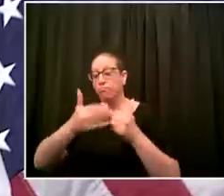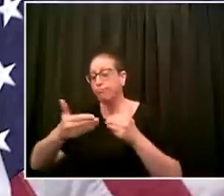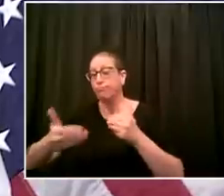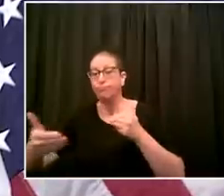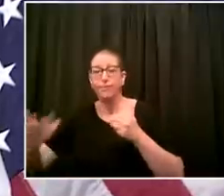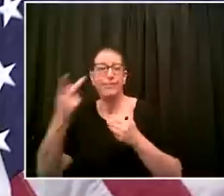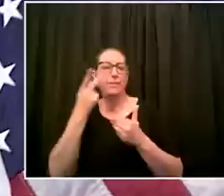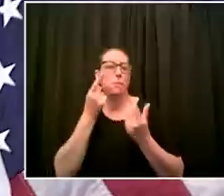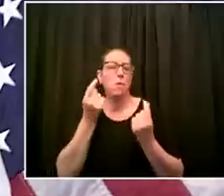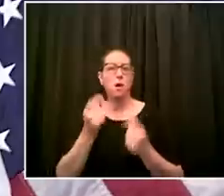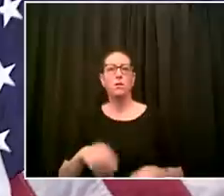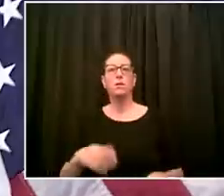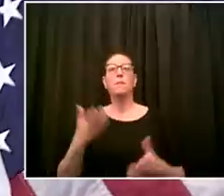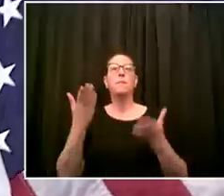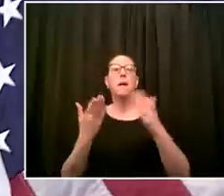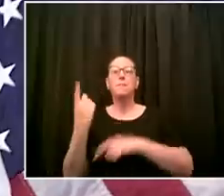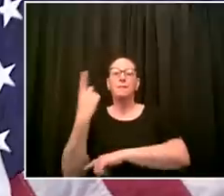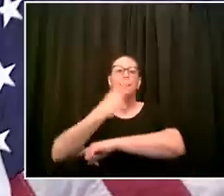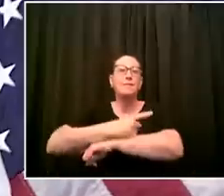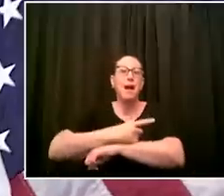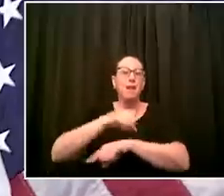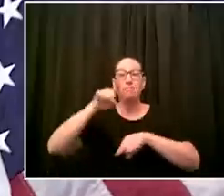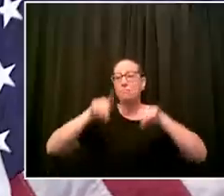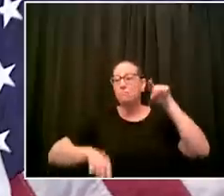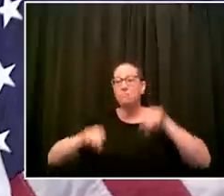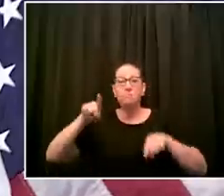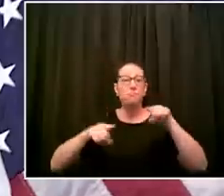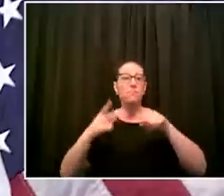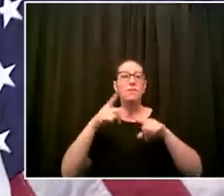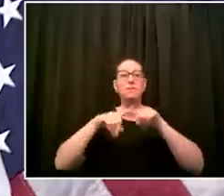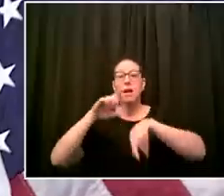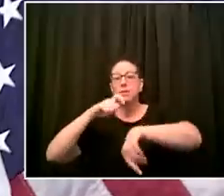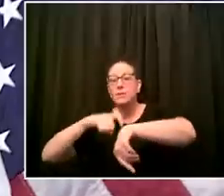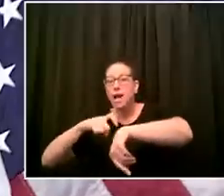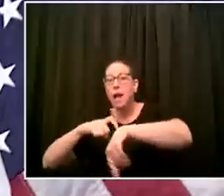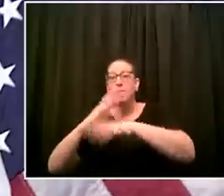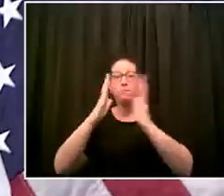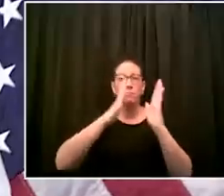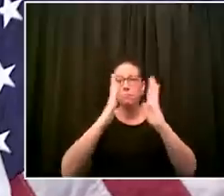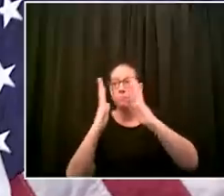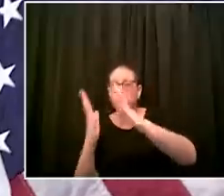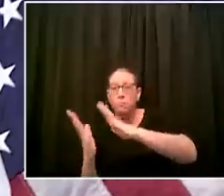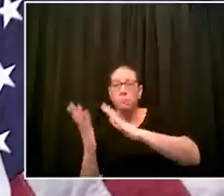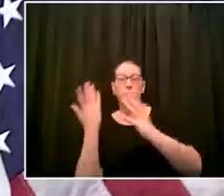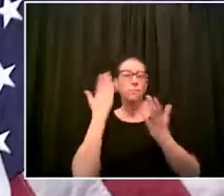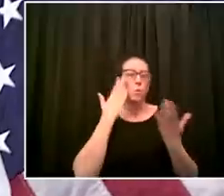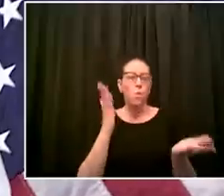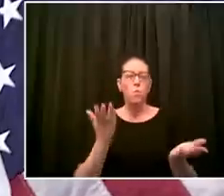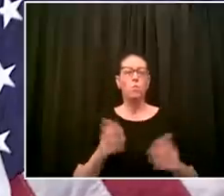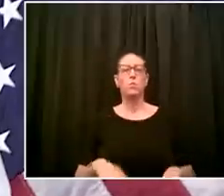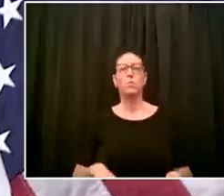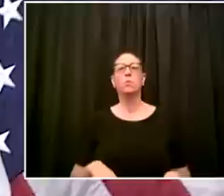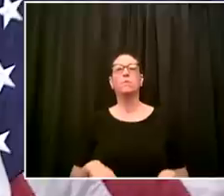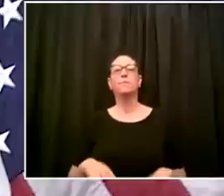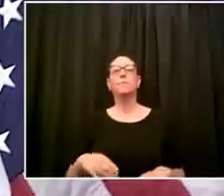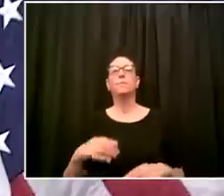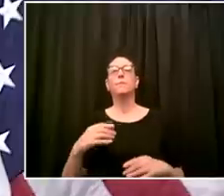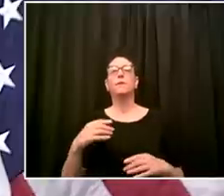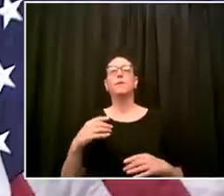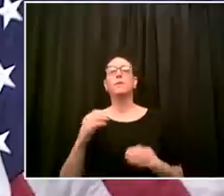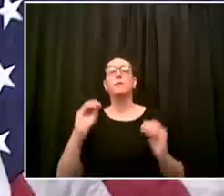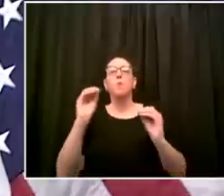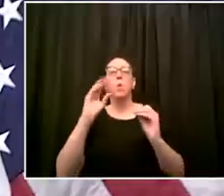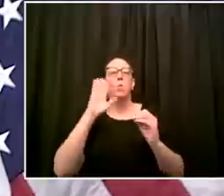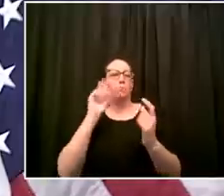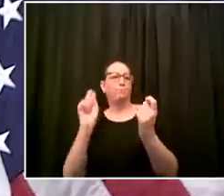online learning which is nowhere near what we'd like it to be ideally but still has been a very very admirable effort